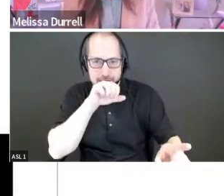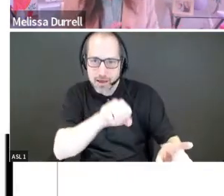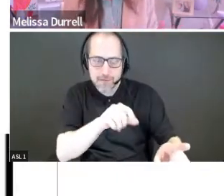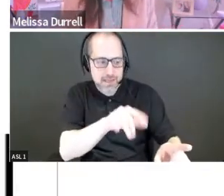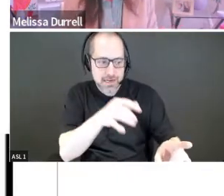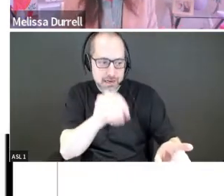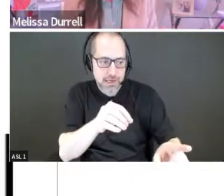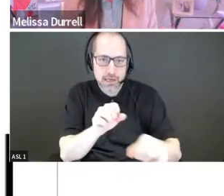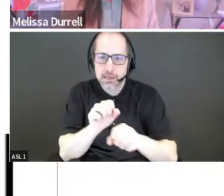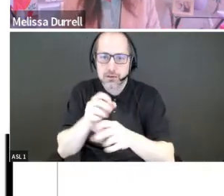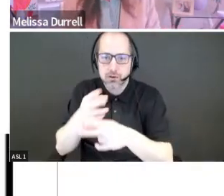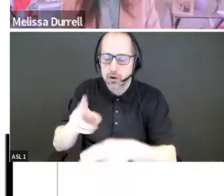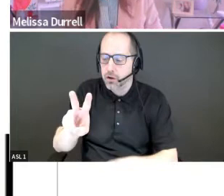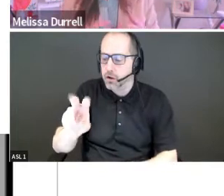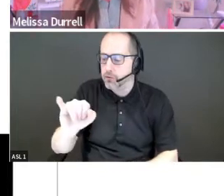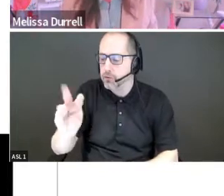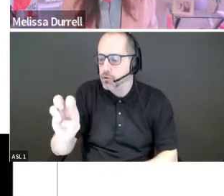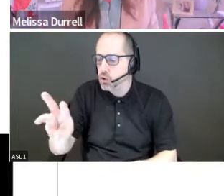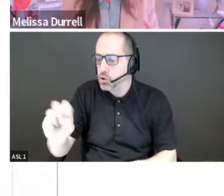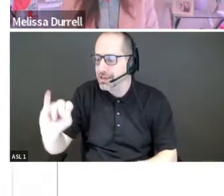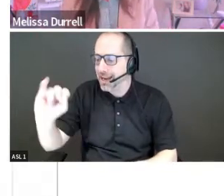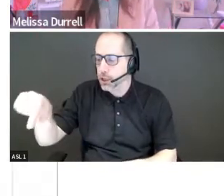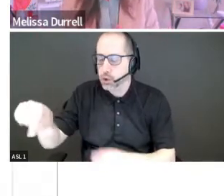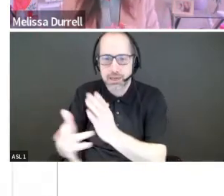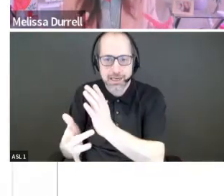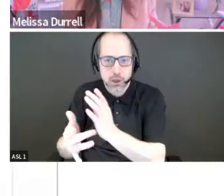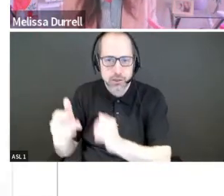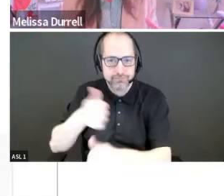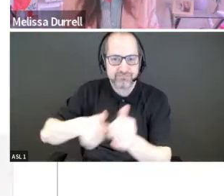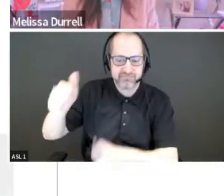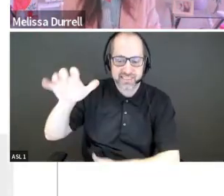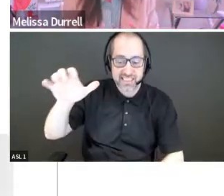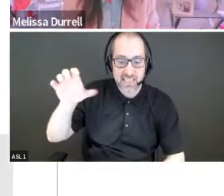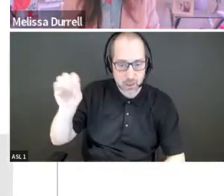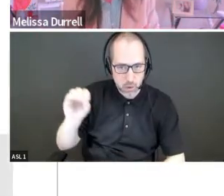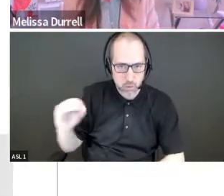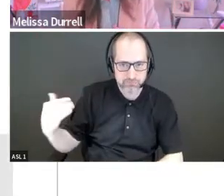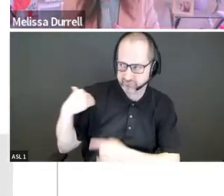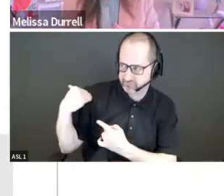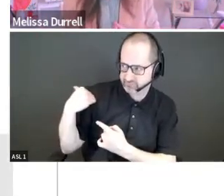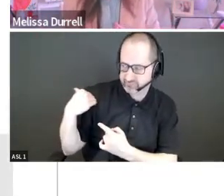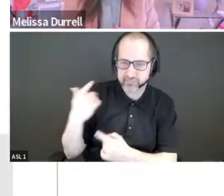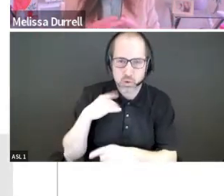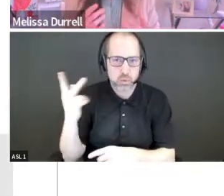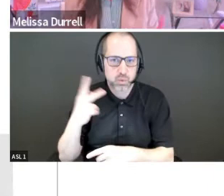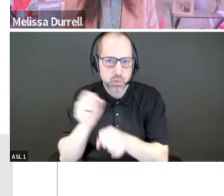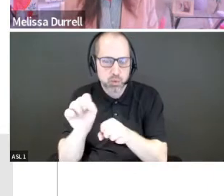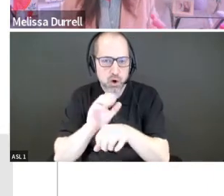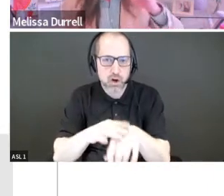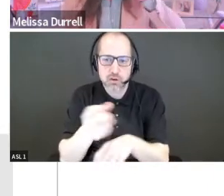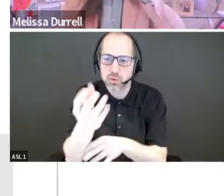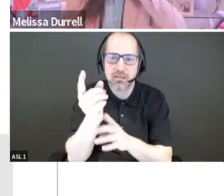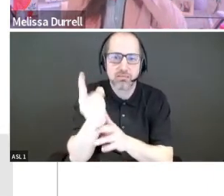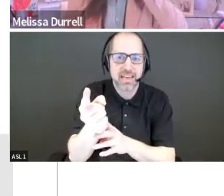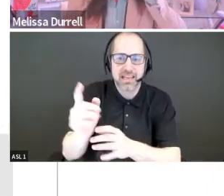a company called Views IQ Technology. And the CEO came to me, we were working on a 12-minute pitch. He was pitching